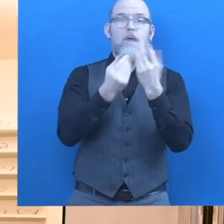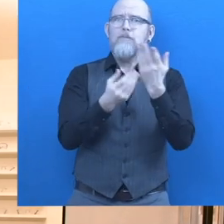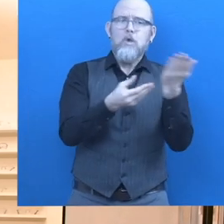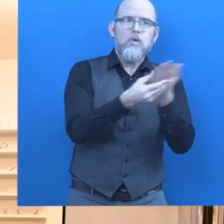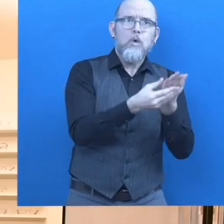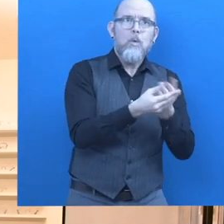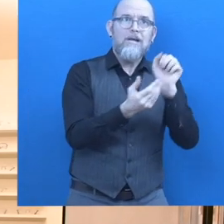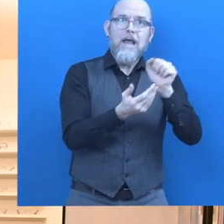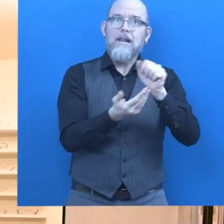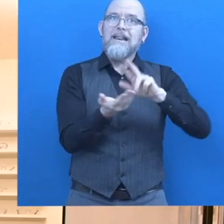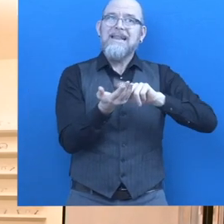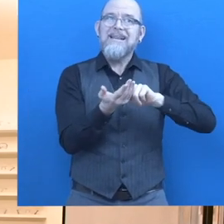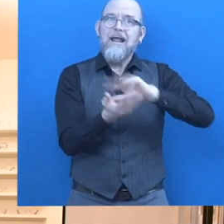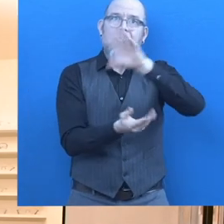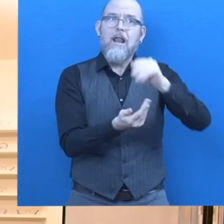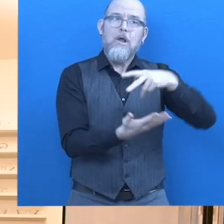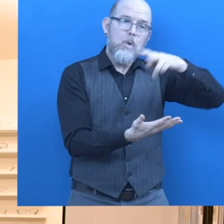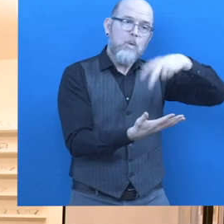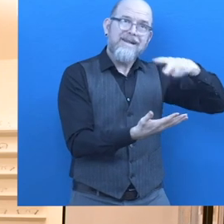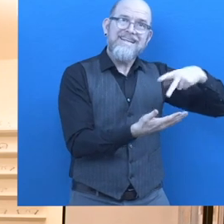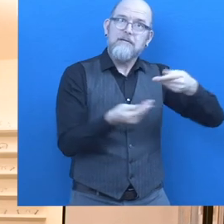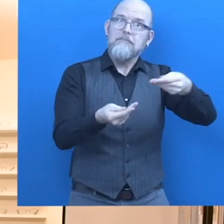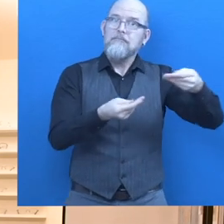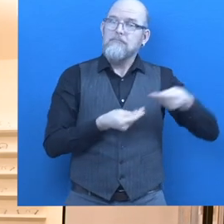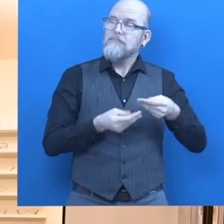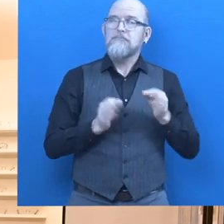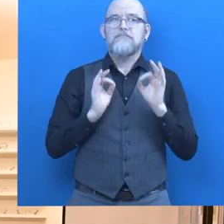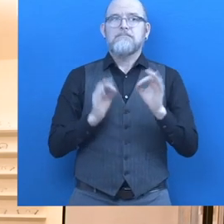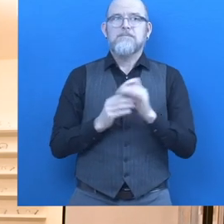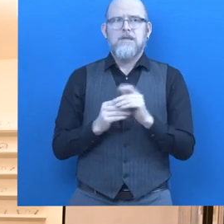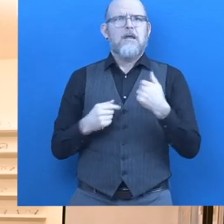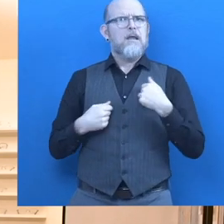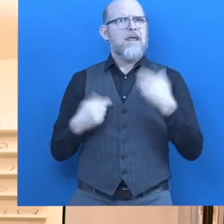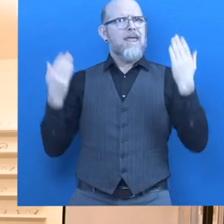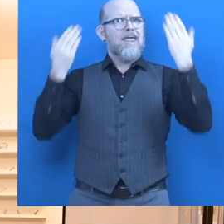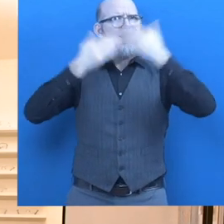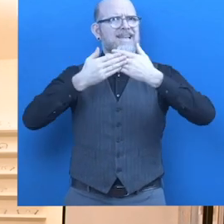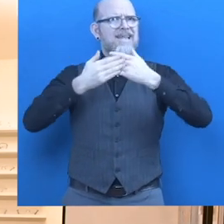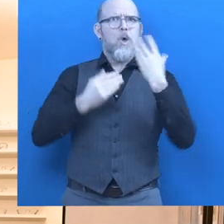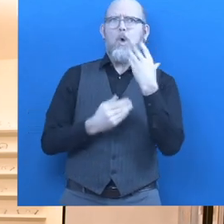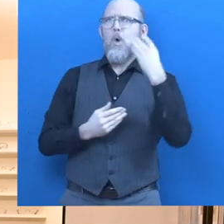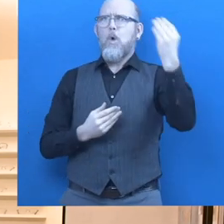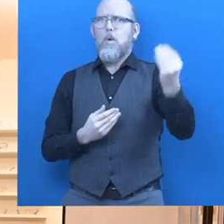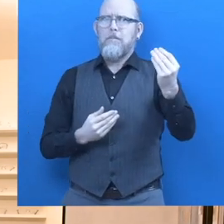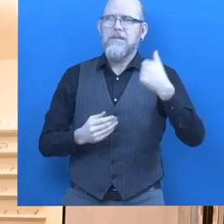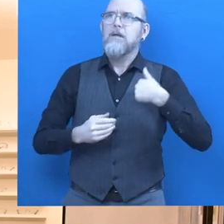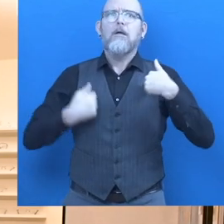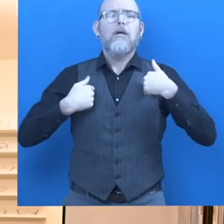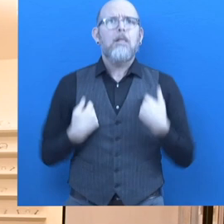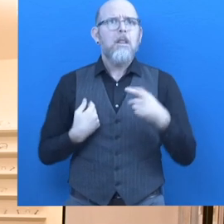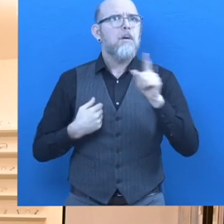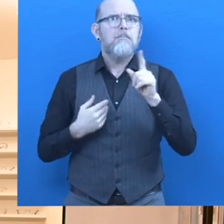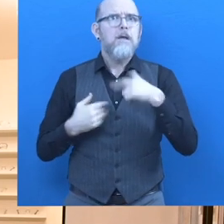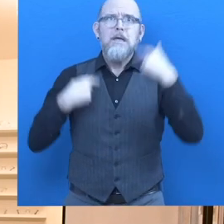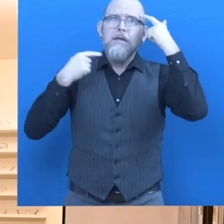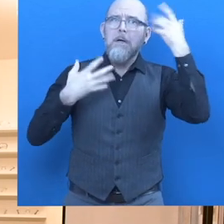I notice this when I come home, in the evening, and am not completely finished. I don't always have a headache, I'm not totally tired, but really